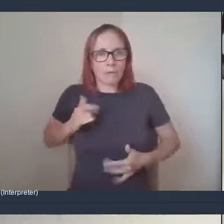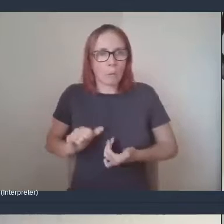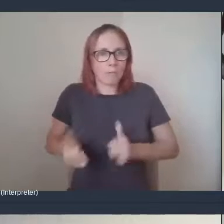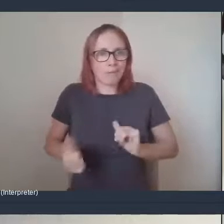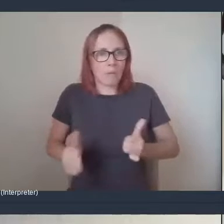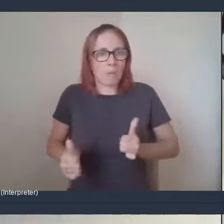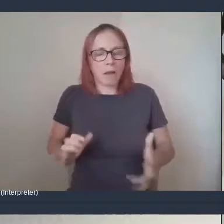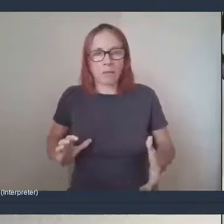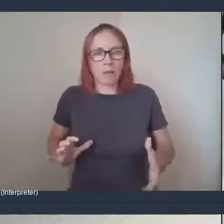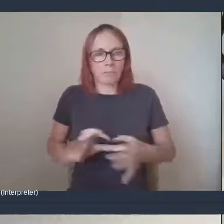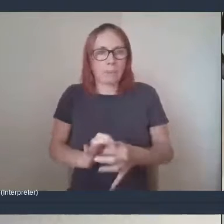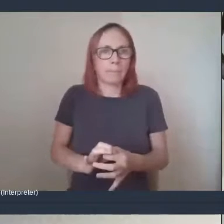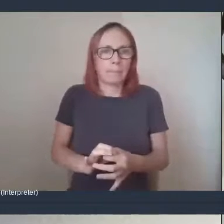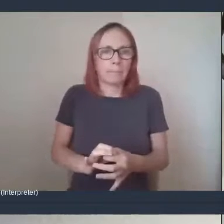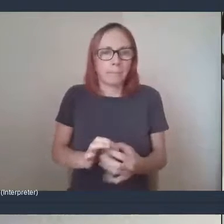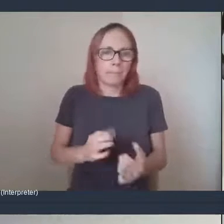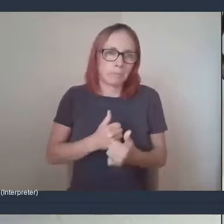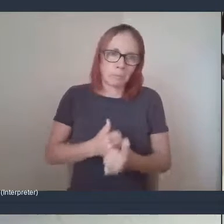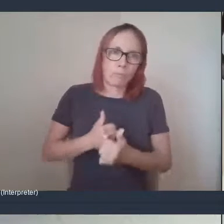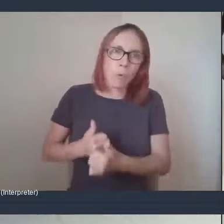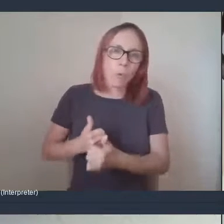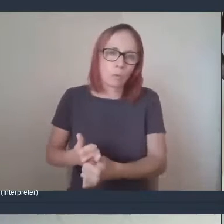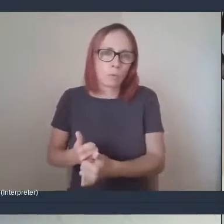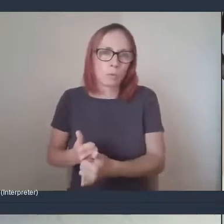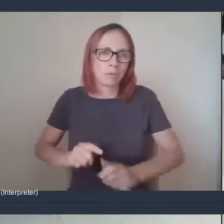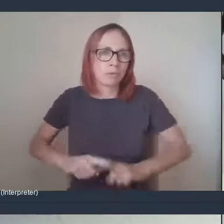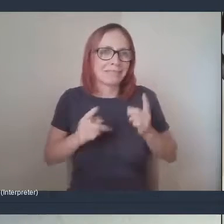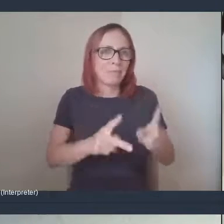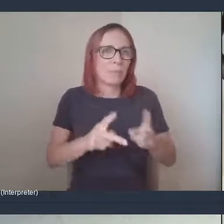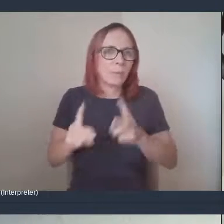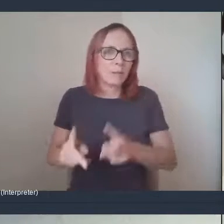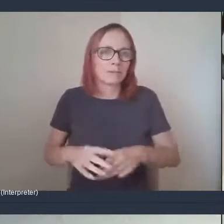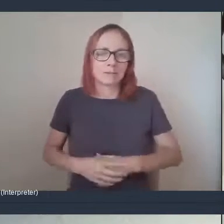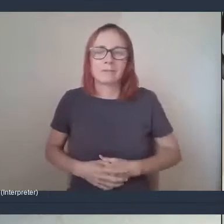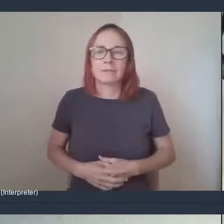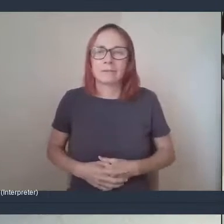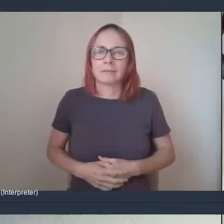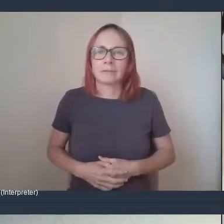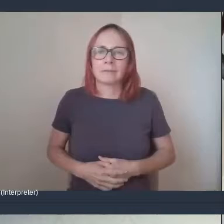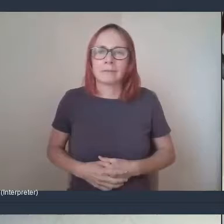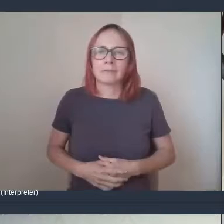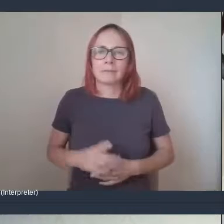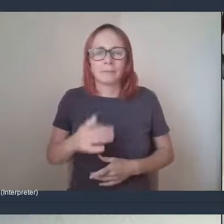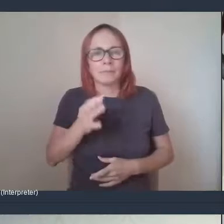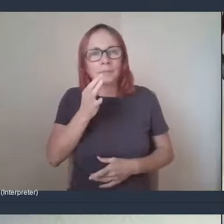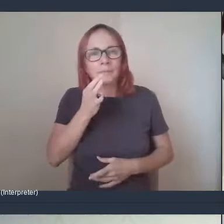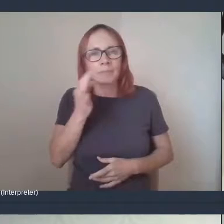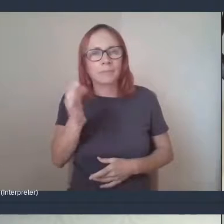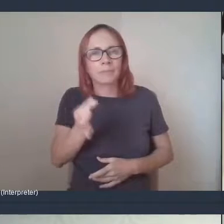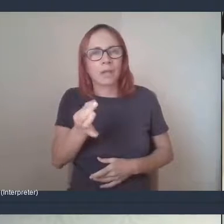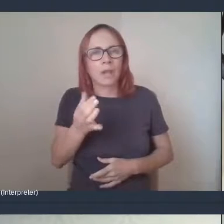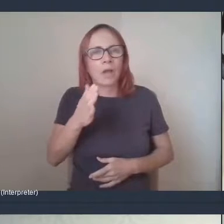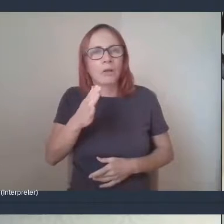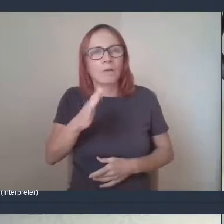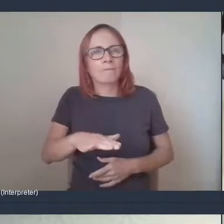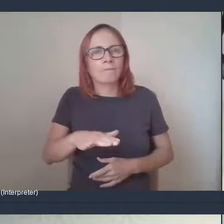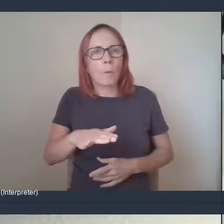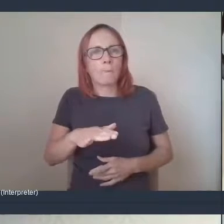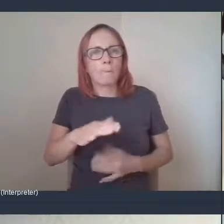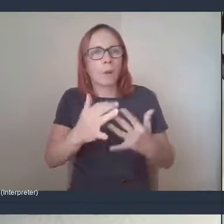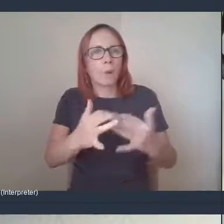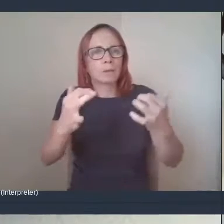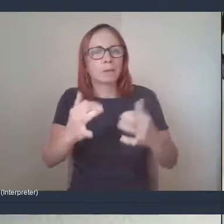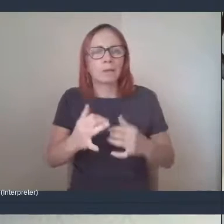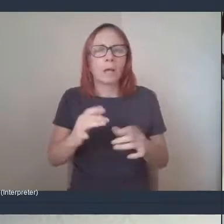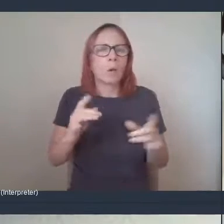different ways. So this is just one of them. uh, I was just going to ask as well, this is another question from, from Isaac. What, what, what can help with